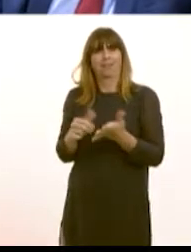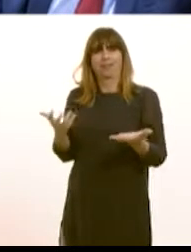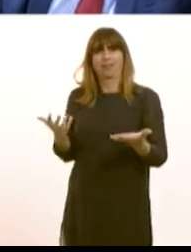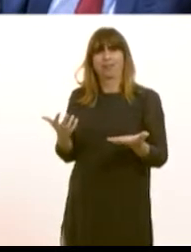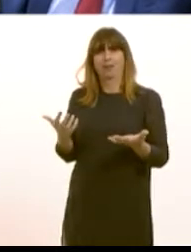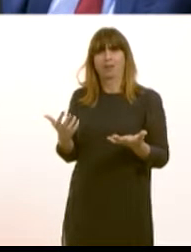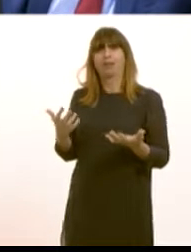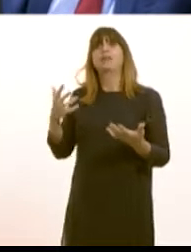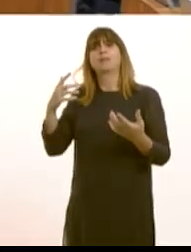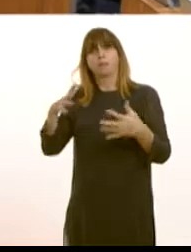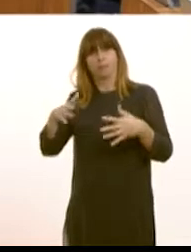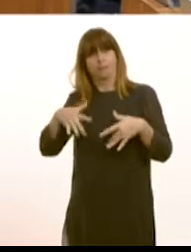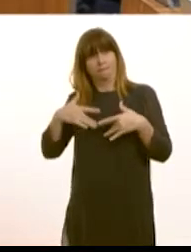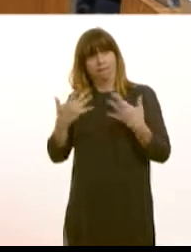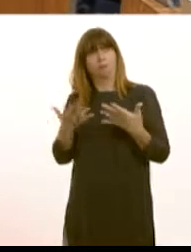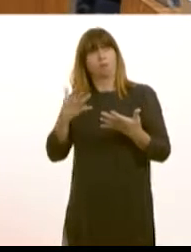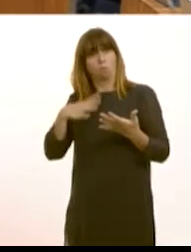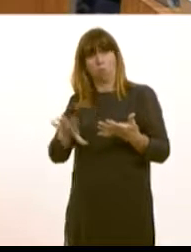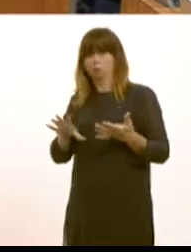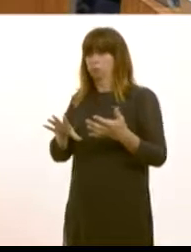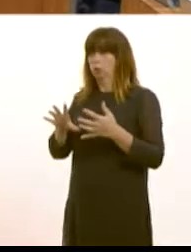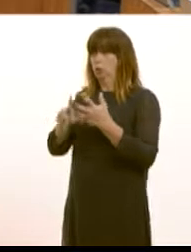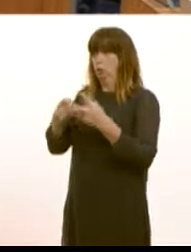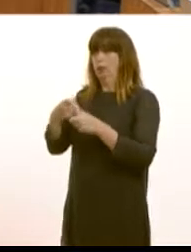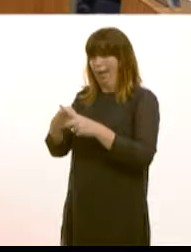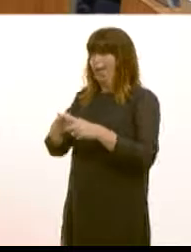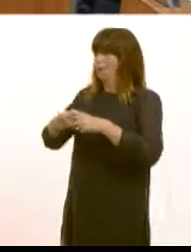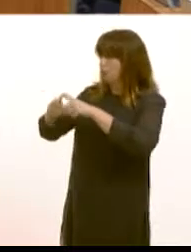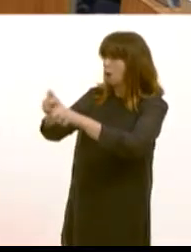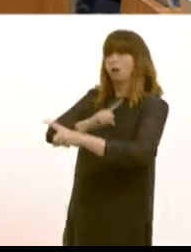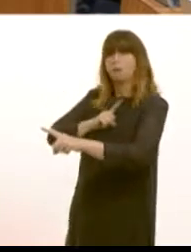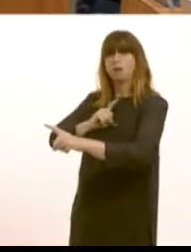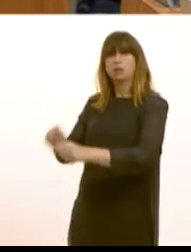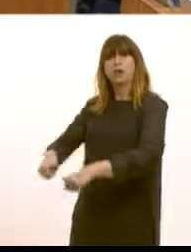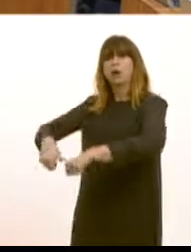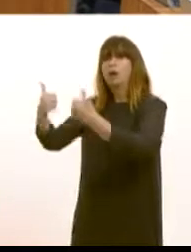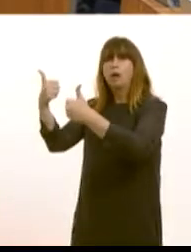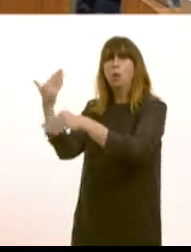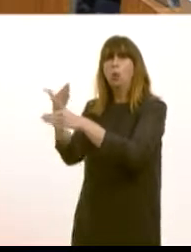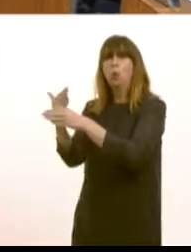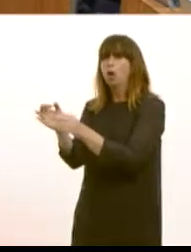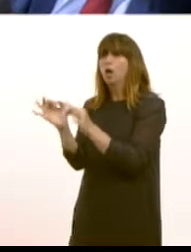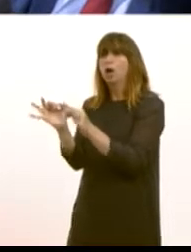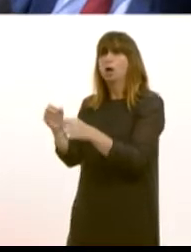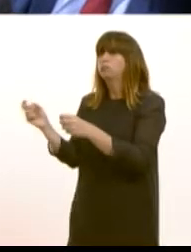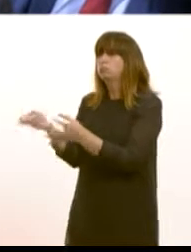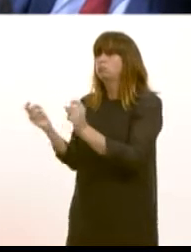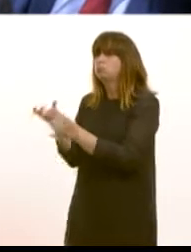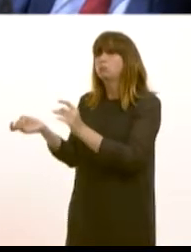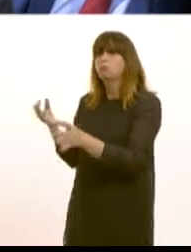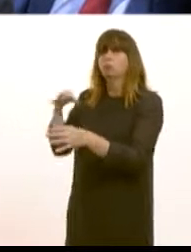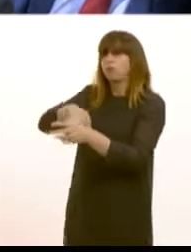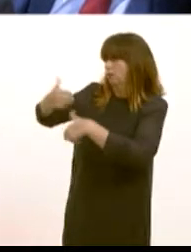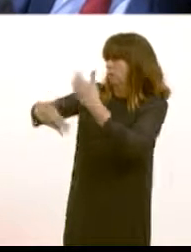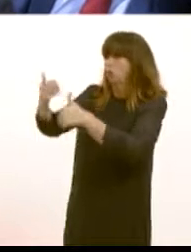bad for the UK operation so the Ford workforce are excellent they're efficient but they cannot be put in a